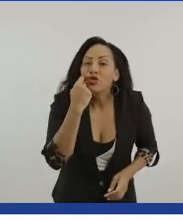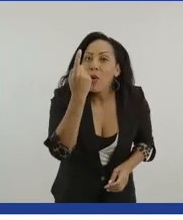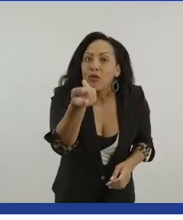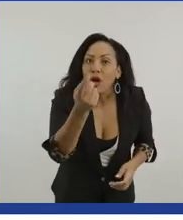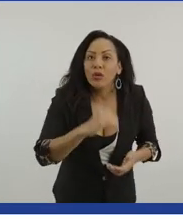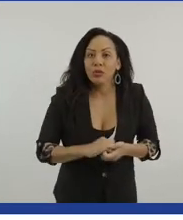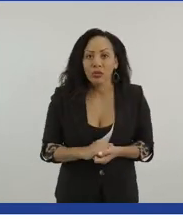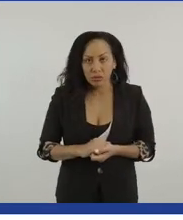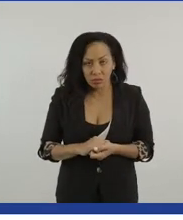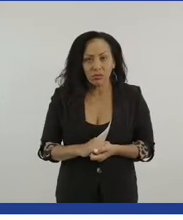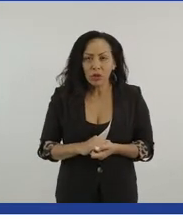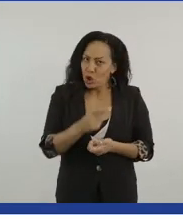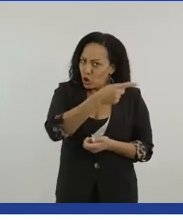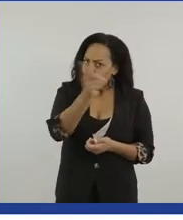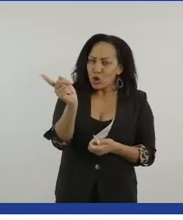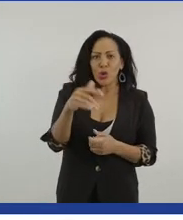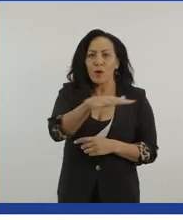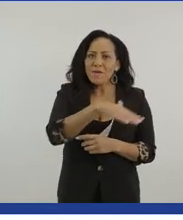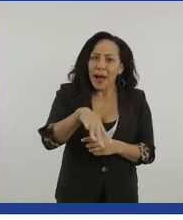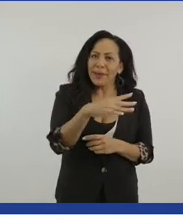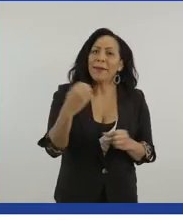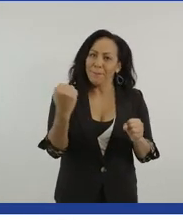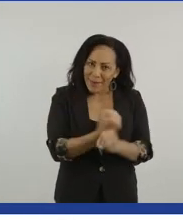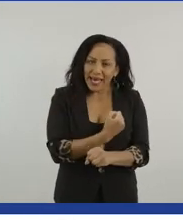family can make social change. So use that as a positive.